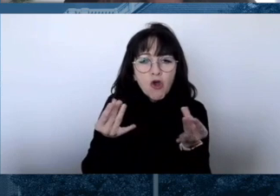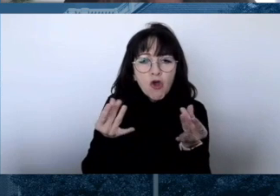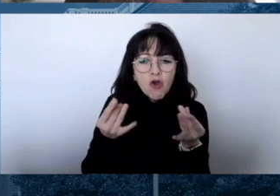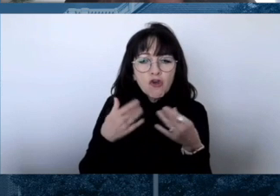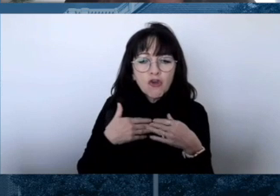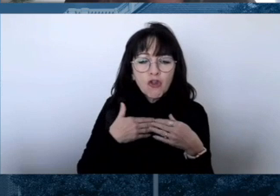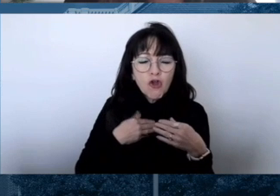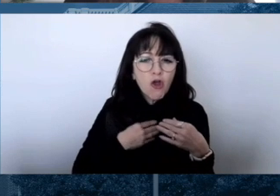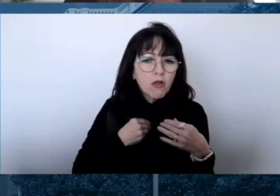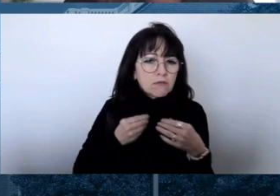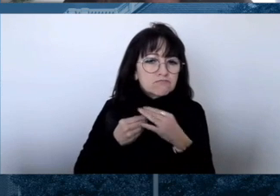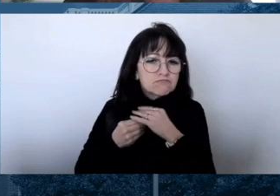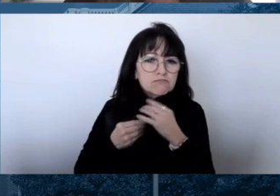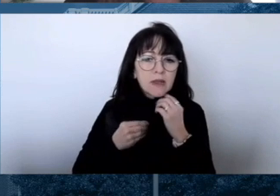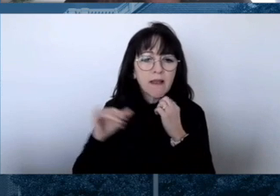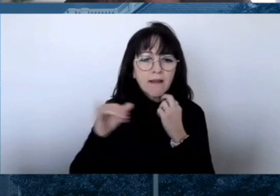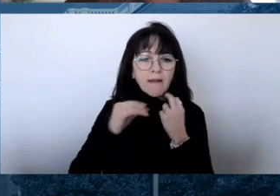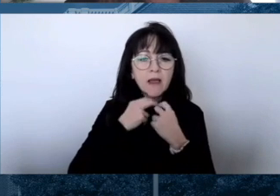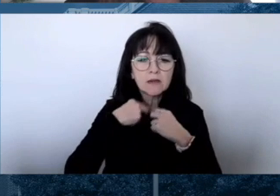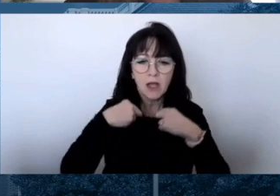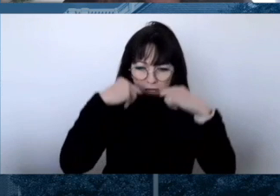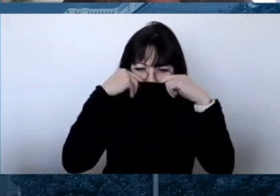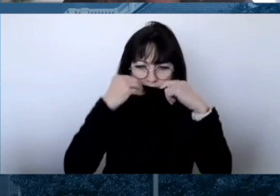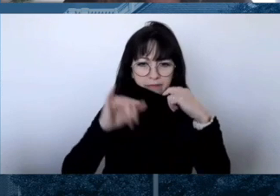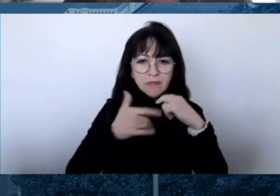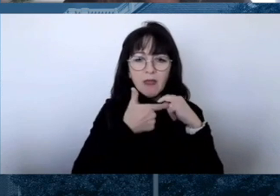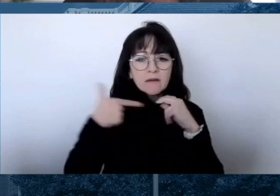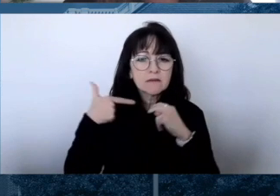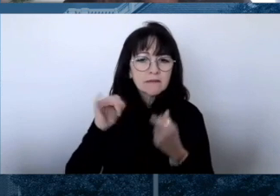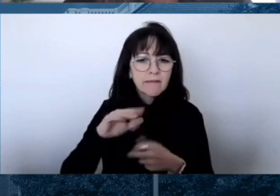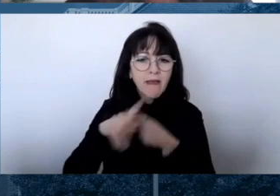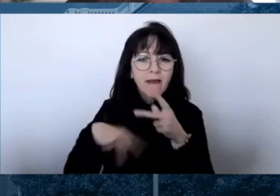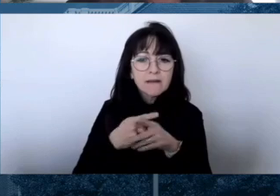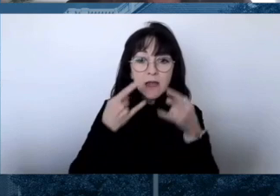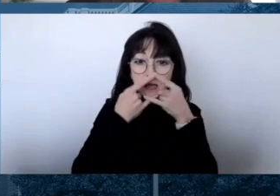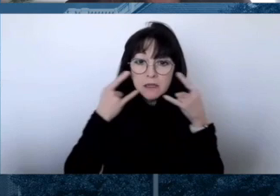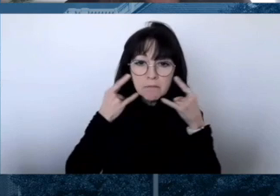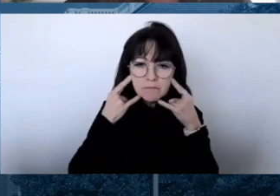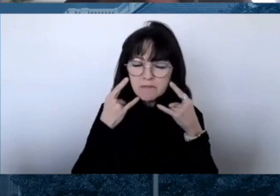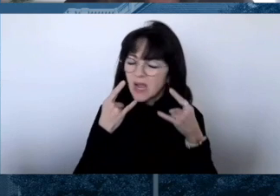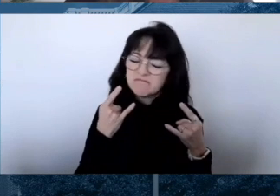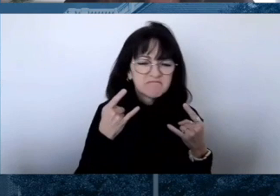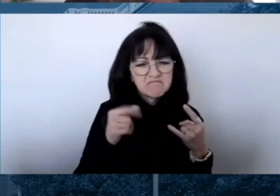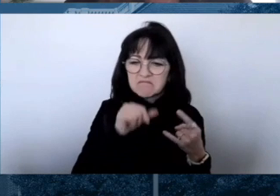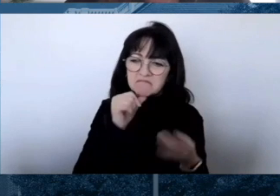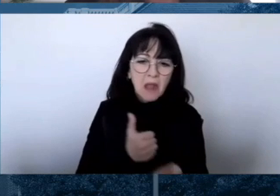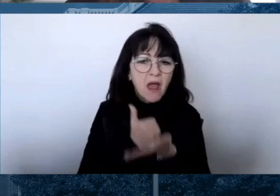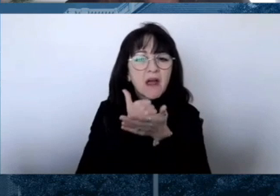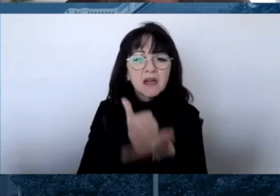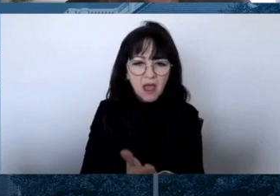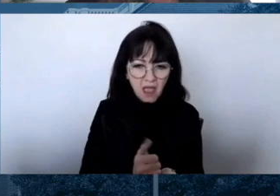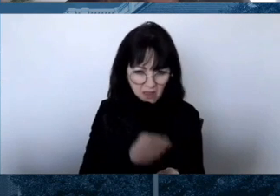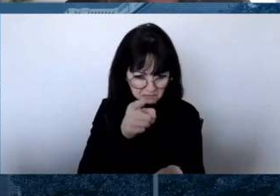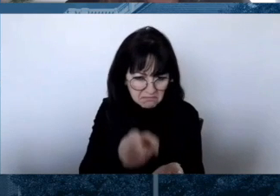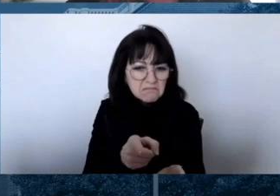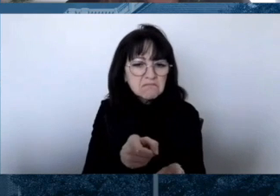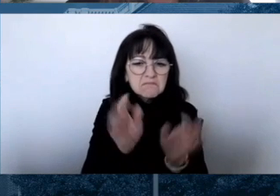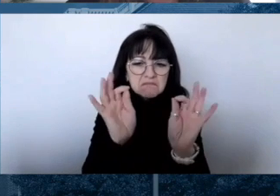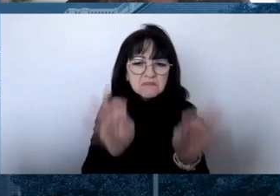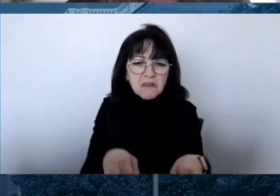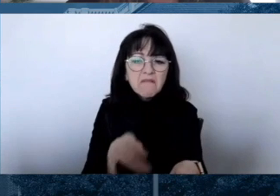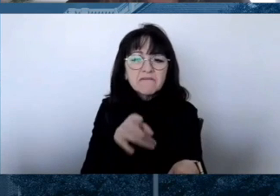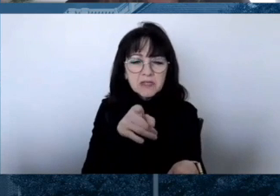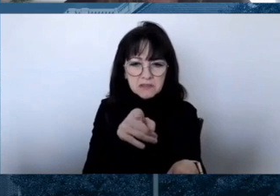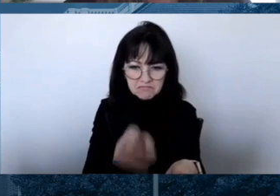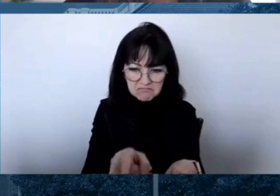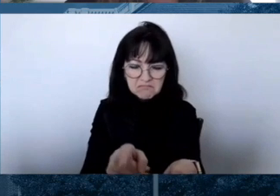the evidence from numerous peer-reviewed studies show that cloth masks can certainly help to prevent the spread